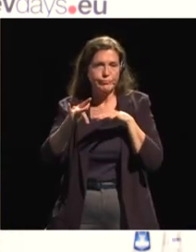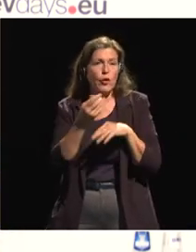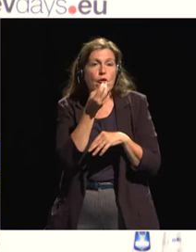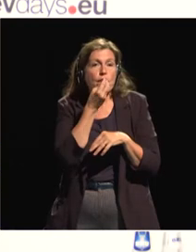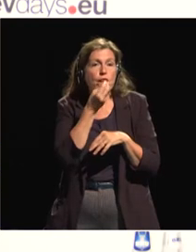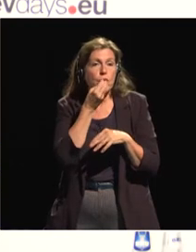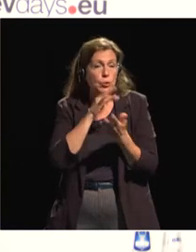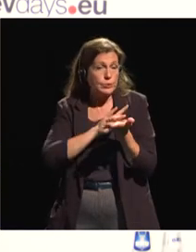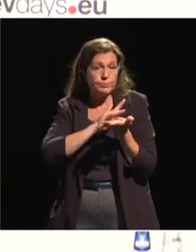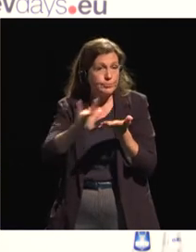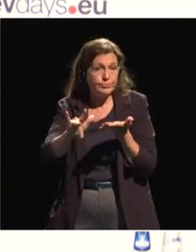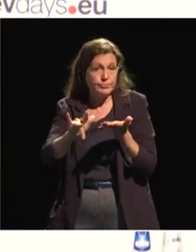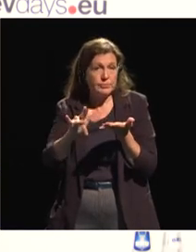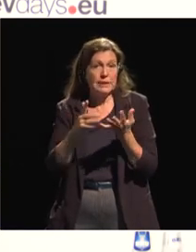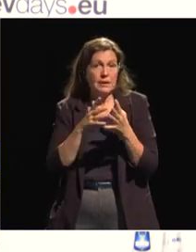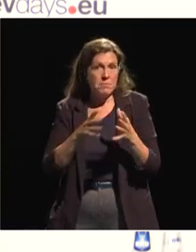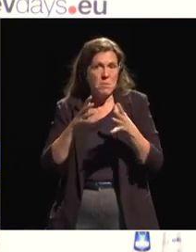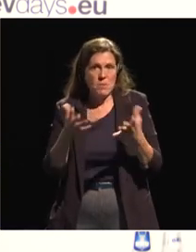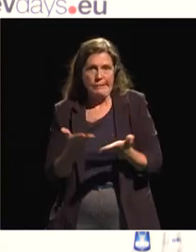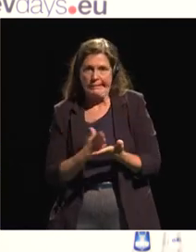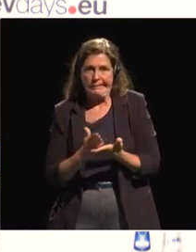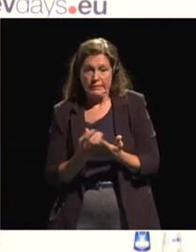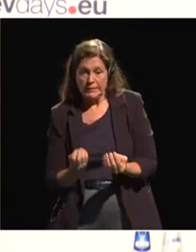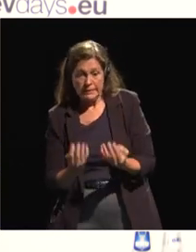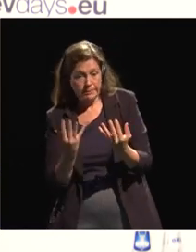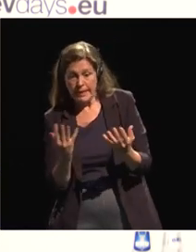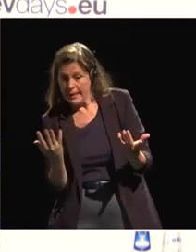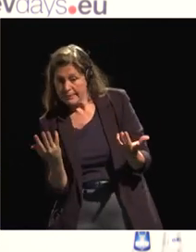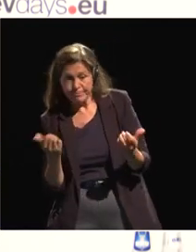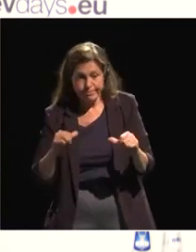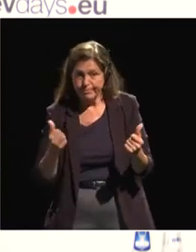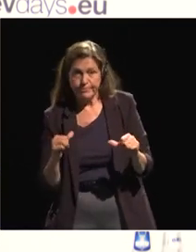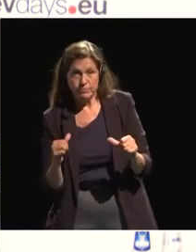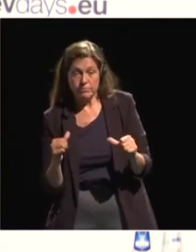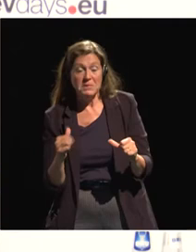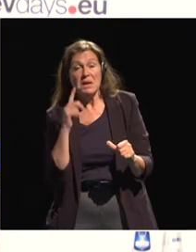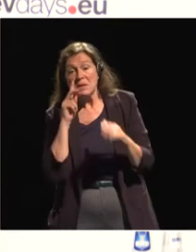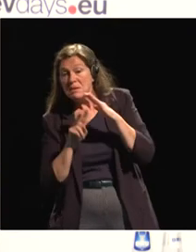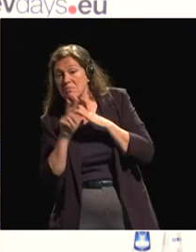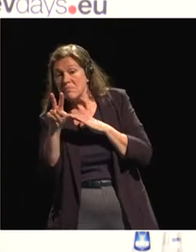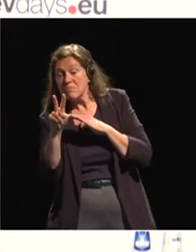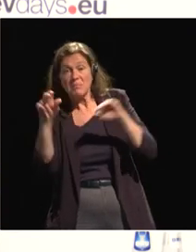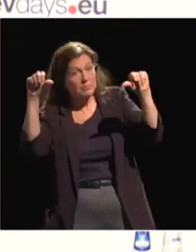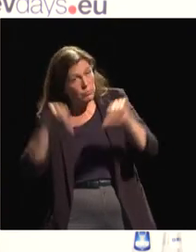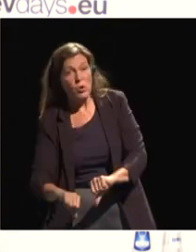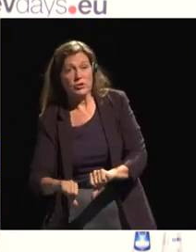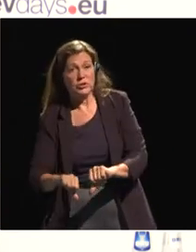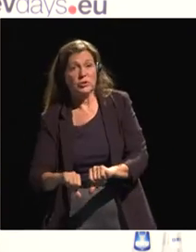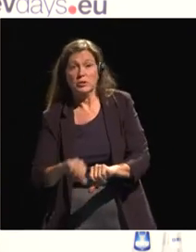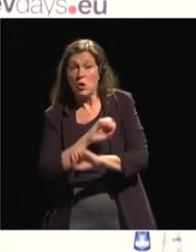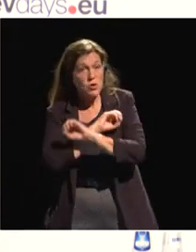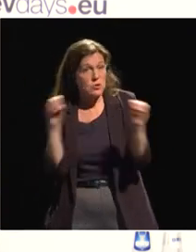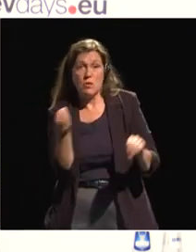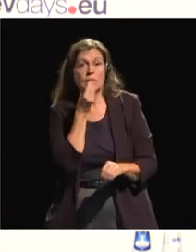sahel countries uh and predicting that it's just going to get worse which leads to uh